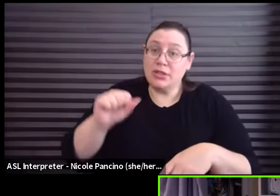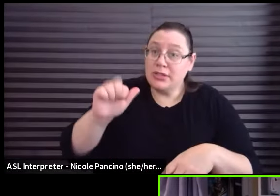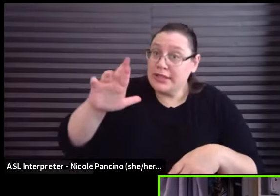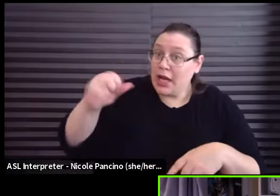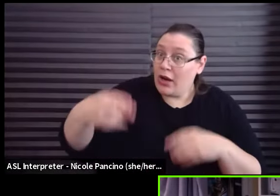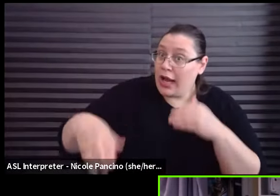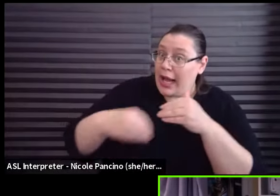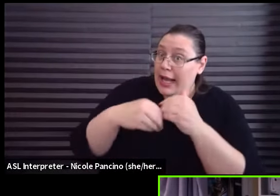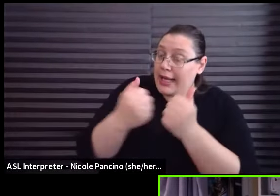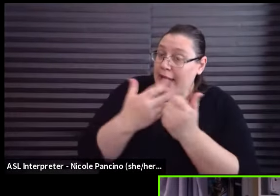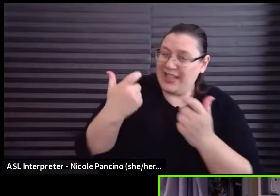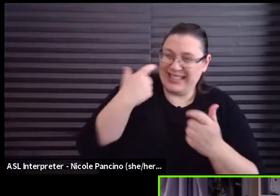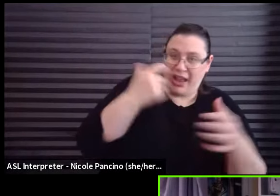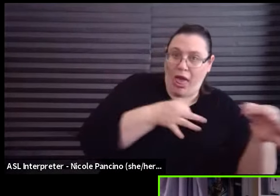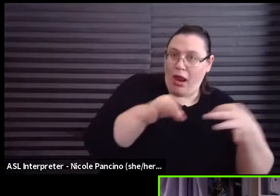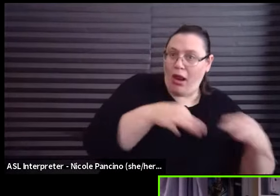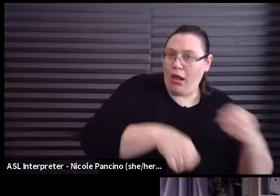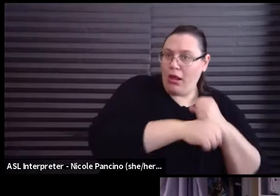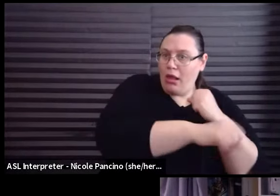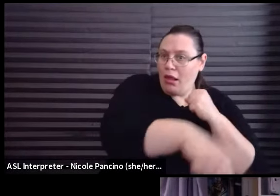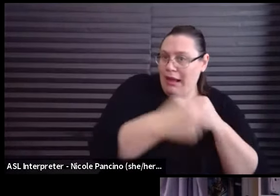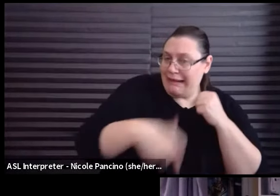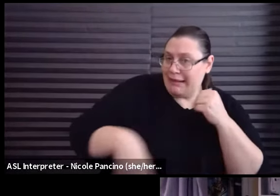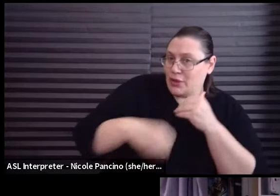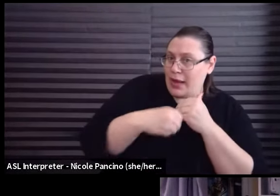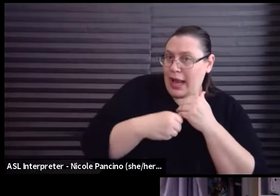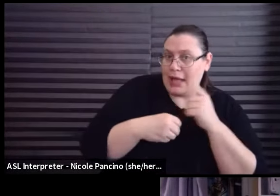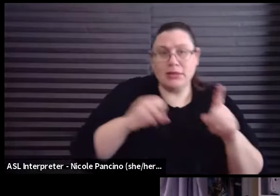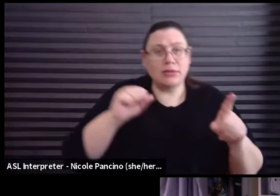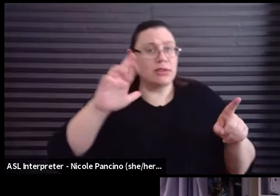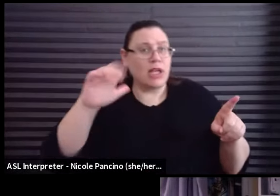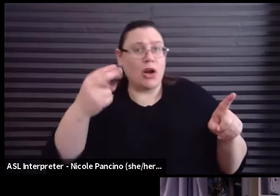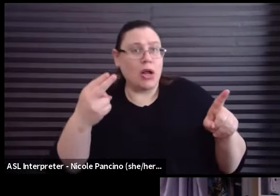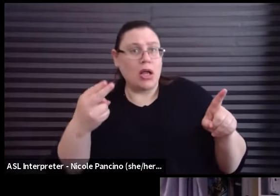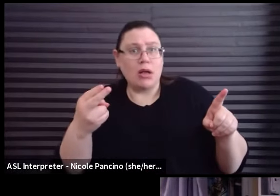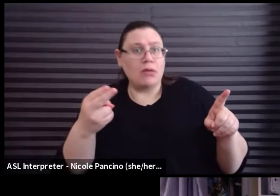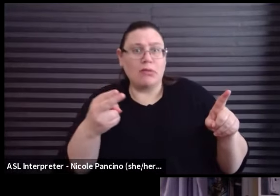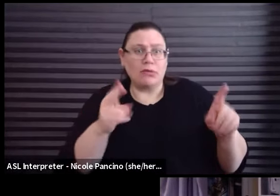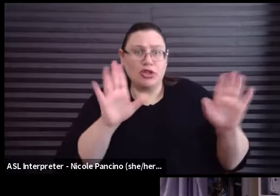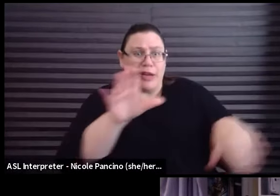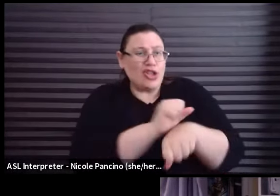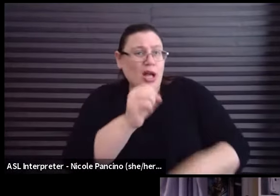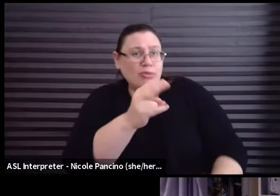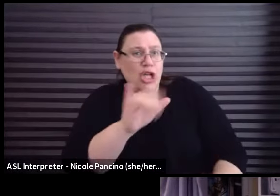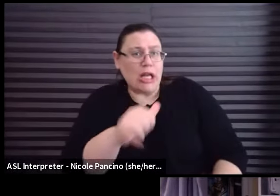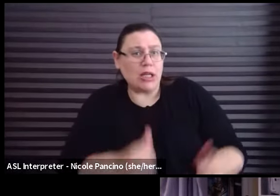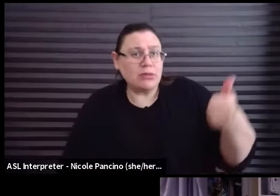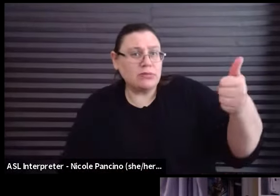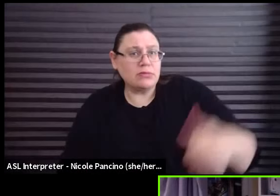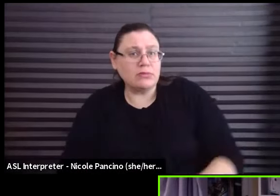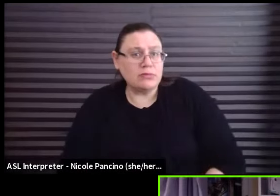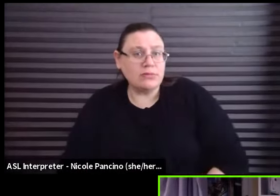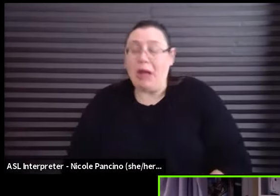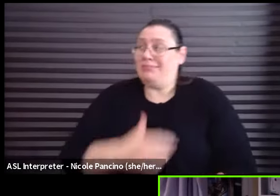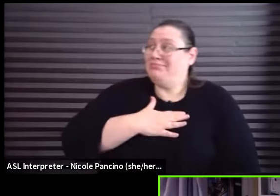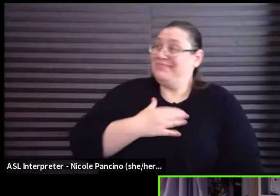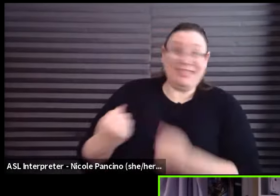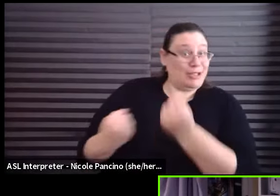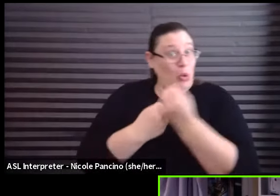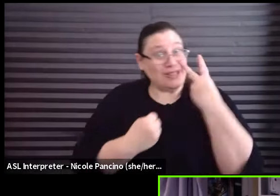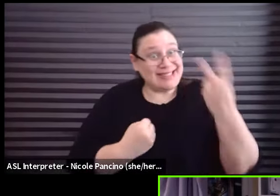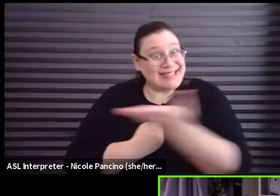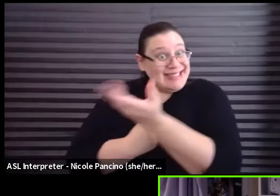add to what I just rambled on about? I thought that was Johnny. Great job. Thank you. Support, support.